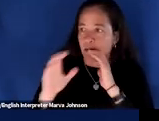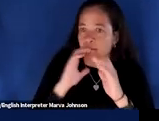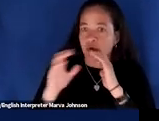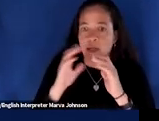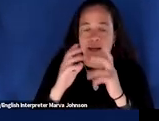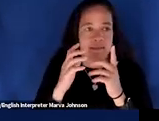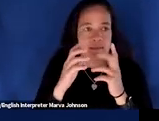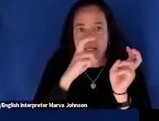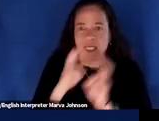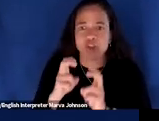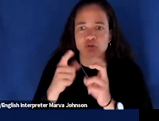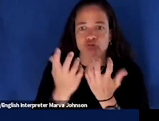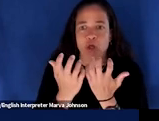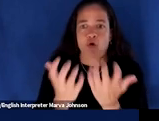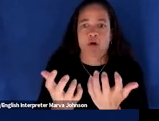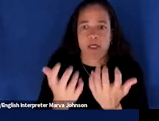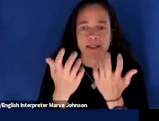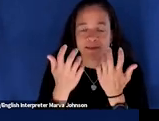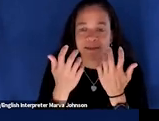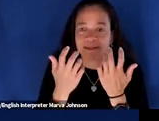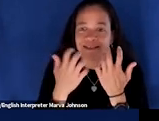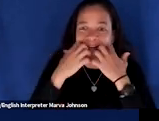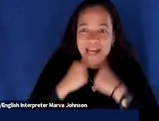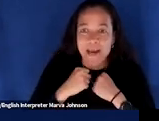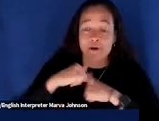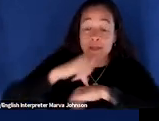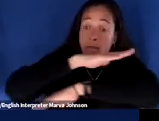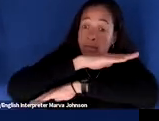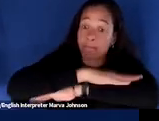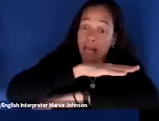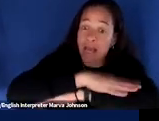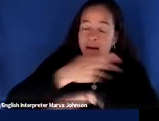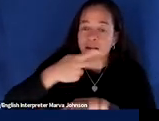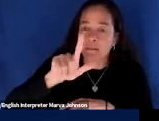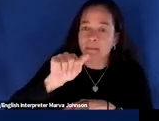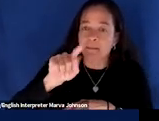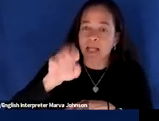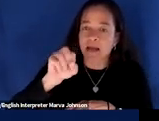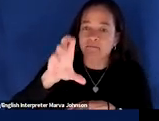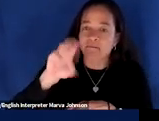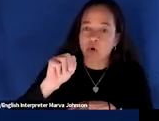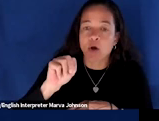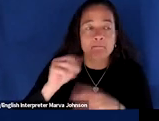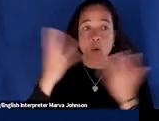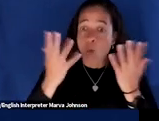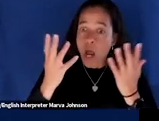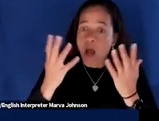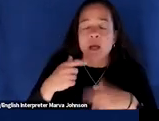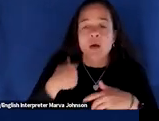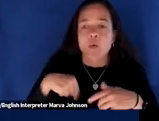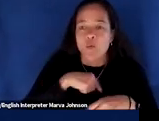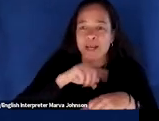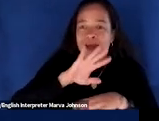and the baseline platform that we have today is that we're all living and working on a planet